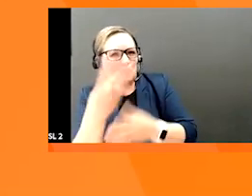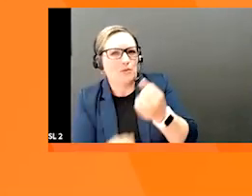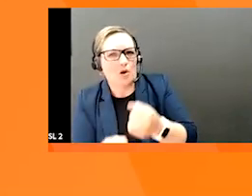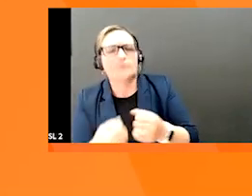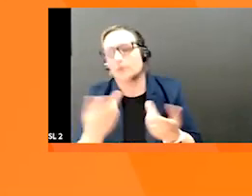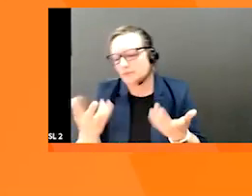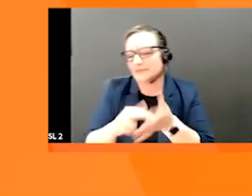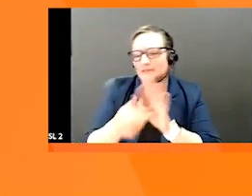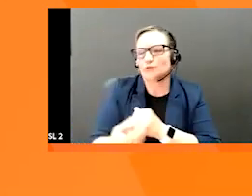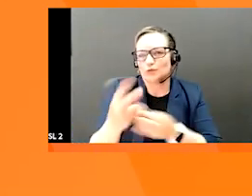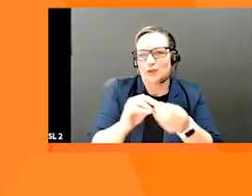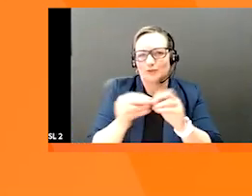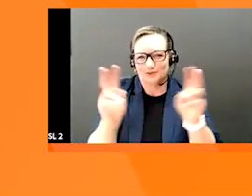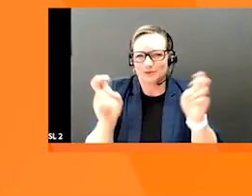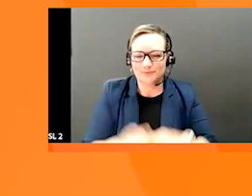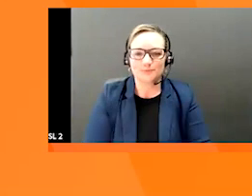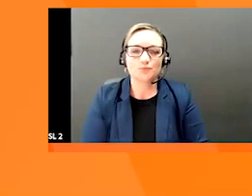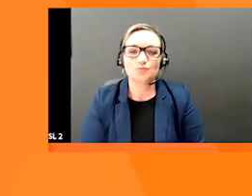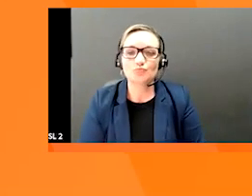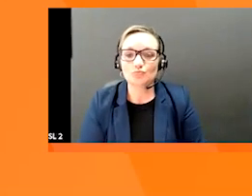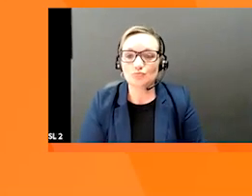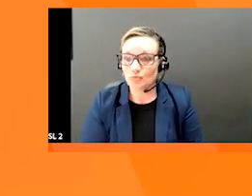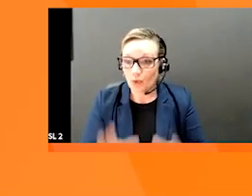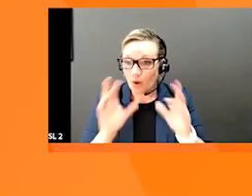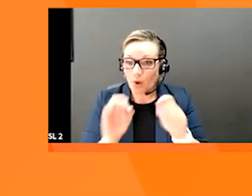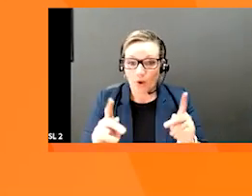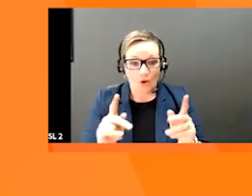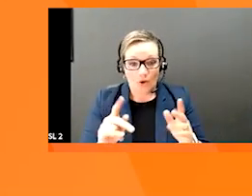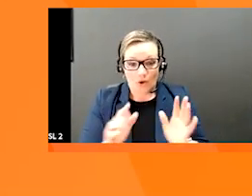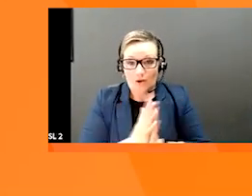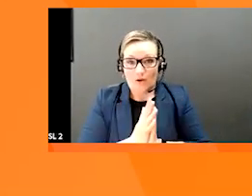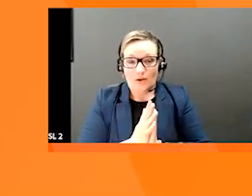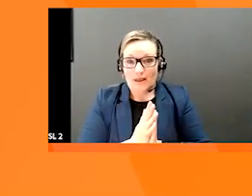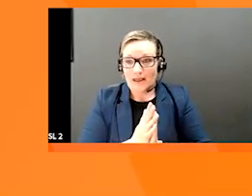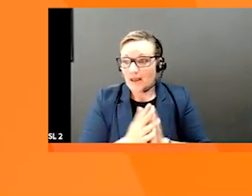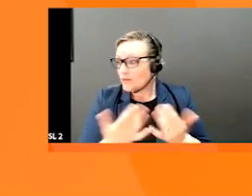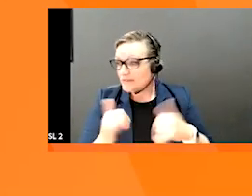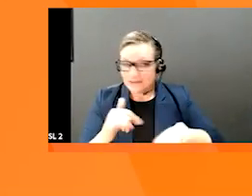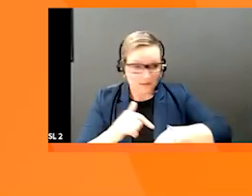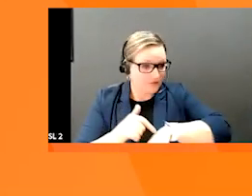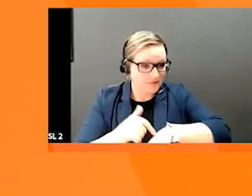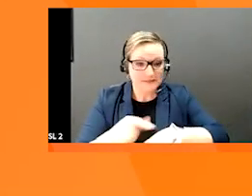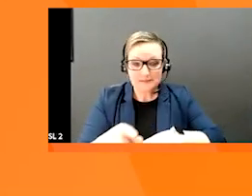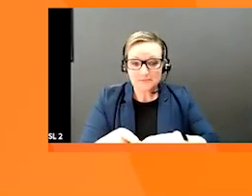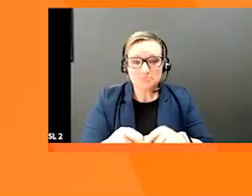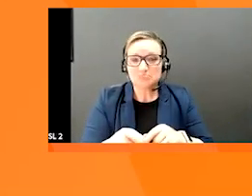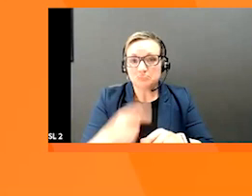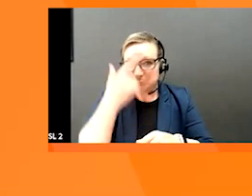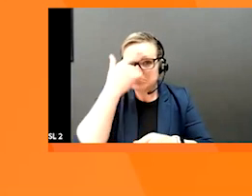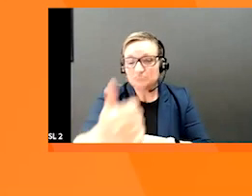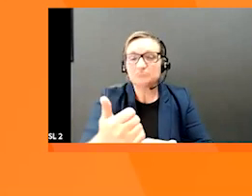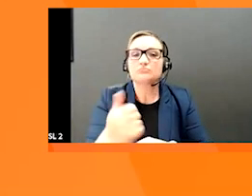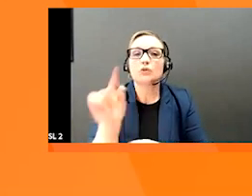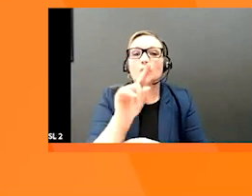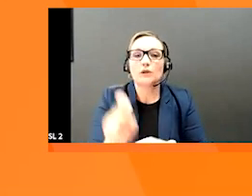Those are all the questions I'm seeing at the moment here. Everyone, if you do have questions, we have some time still. Feel free to use the chat or the